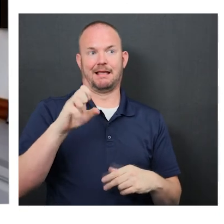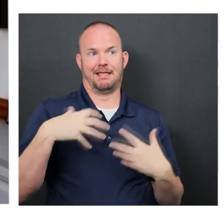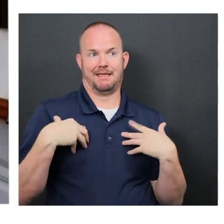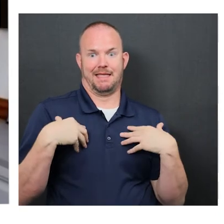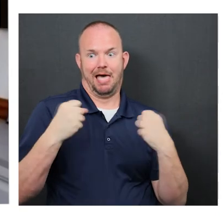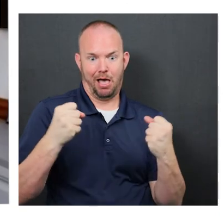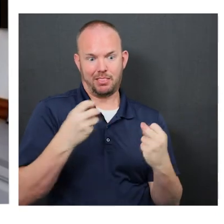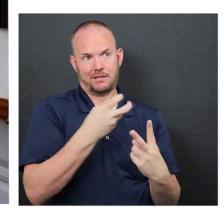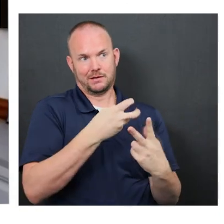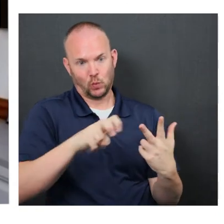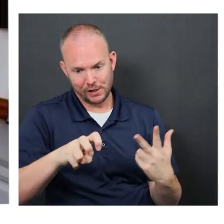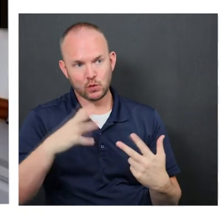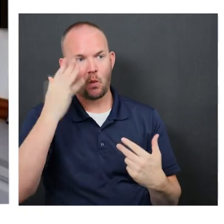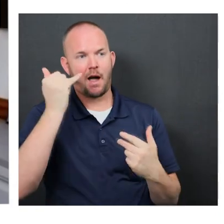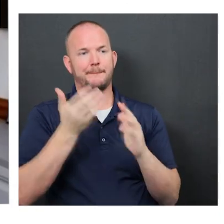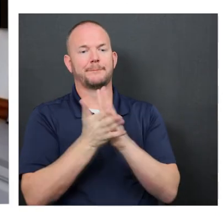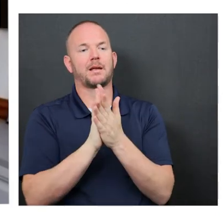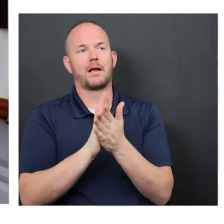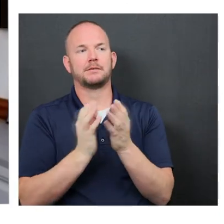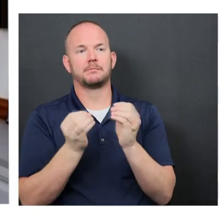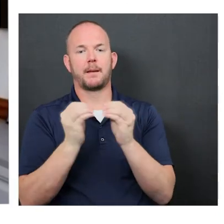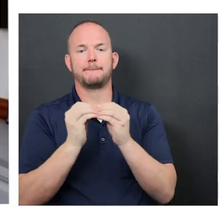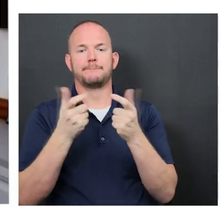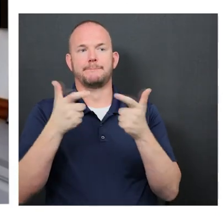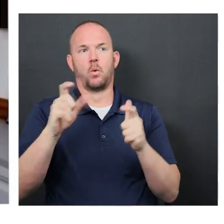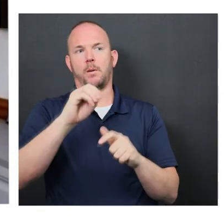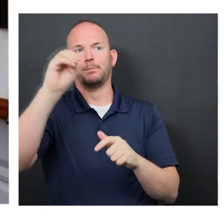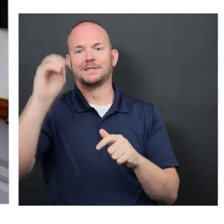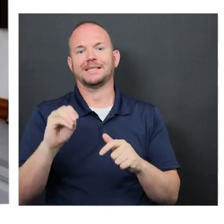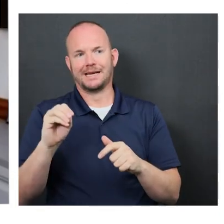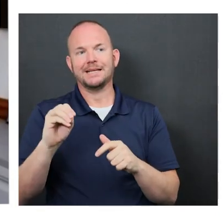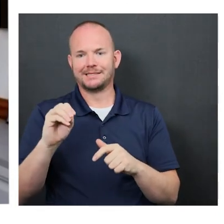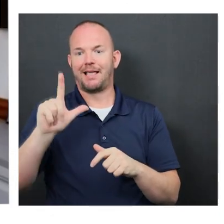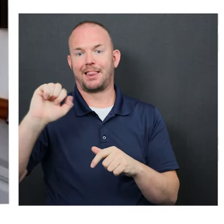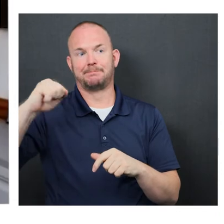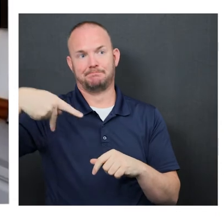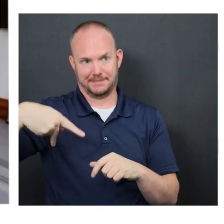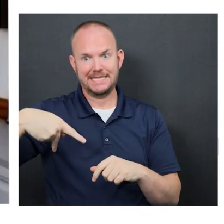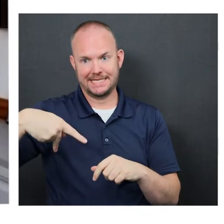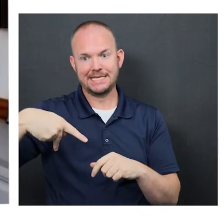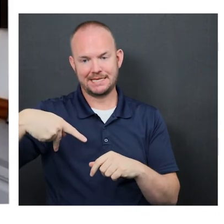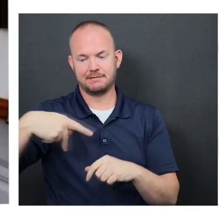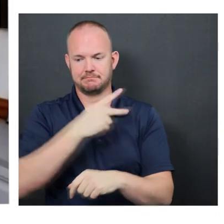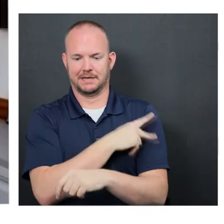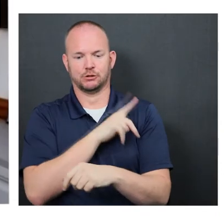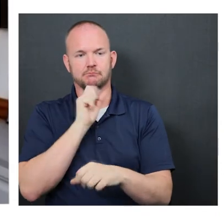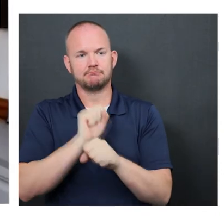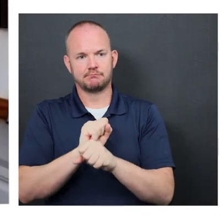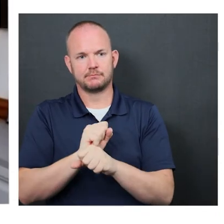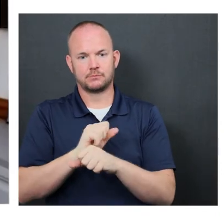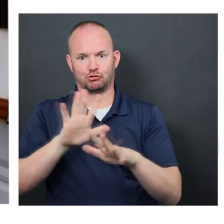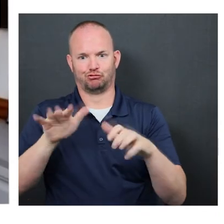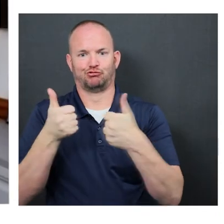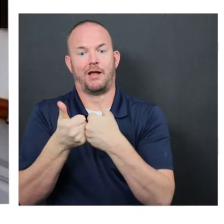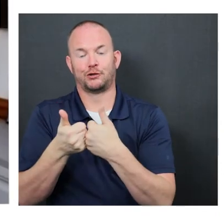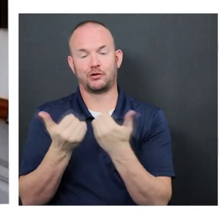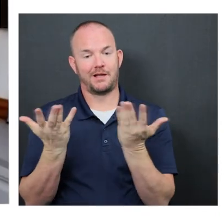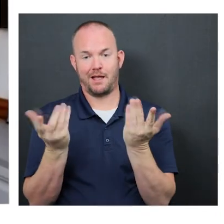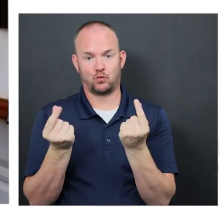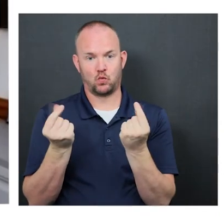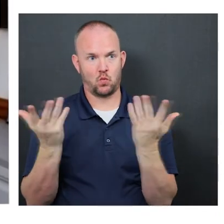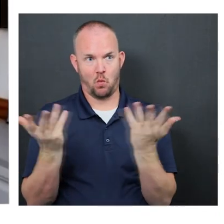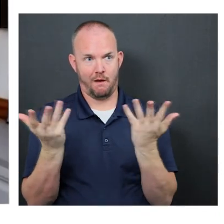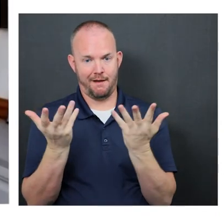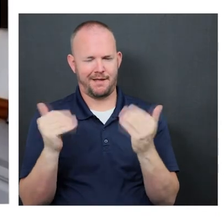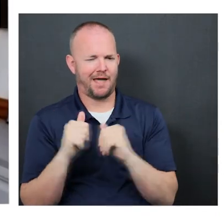pulled into help with the telehealth because a large percentage of our patients are LEPs. So that presents different challenges. How do you do it?